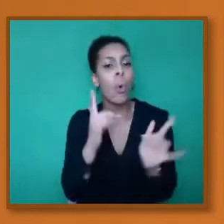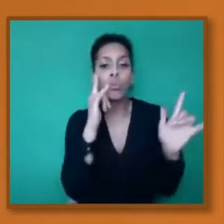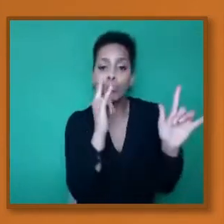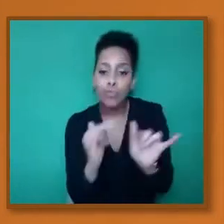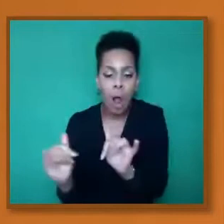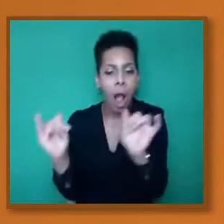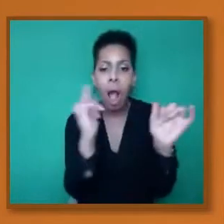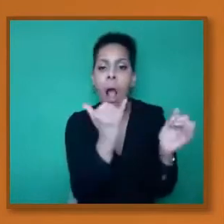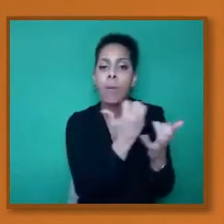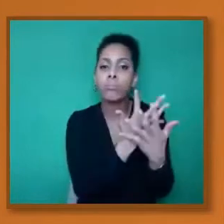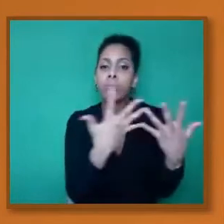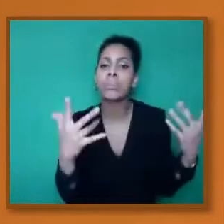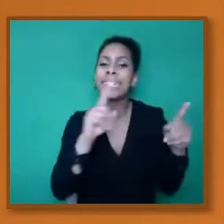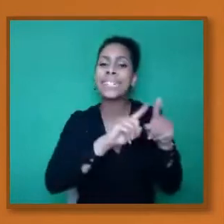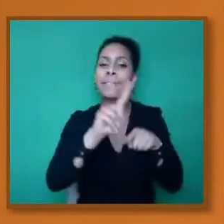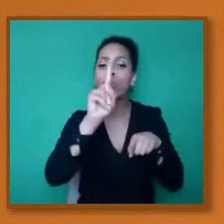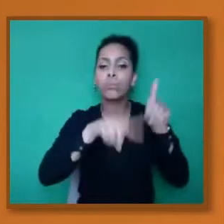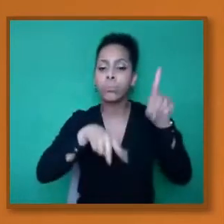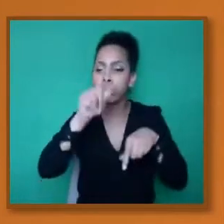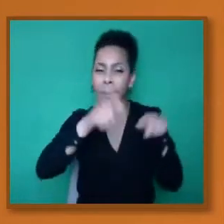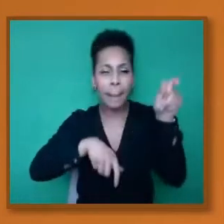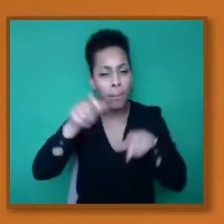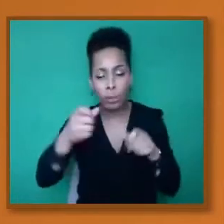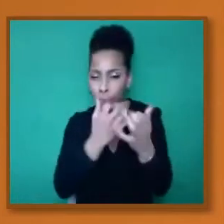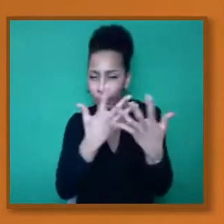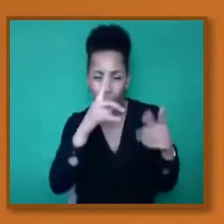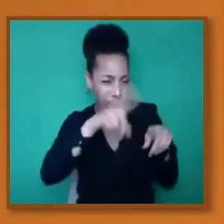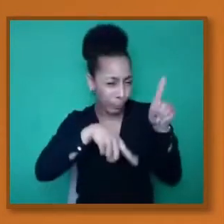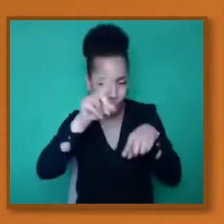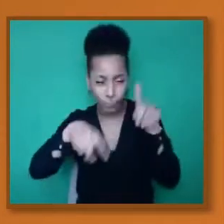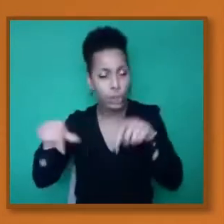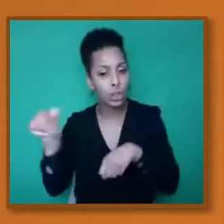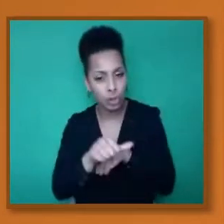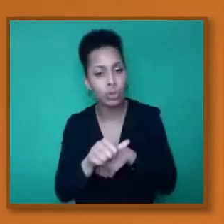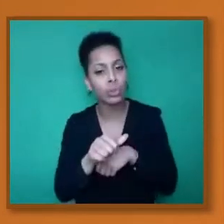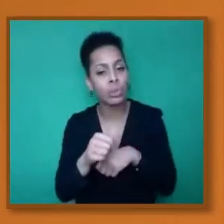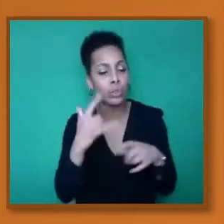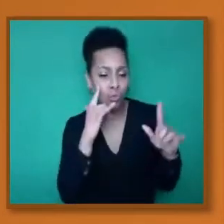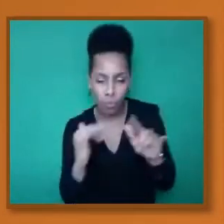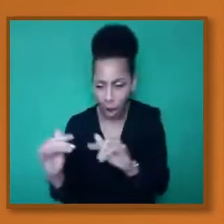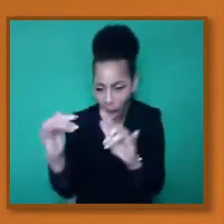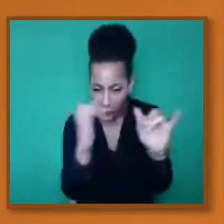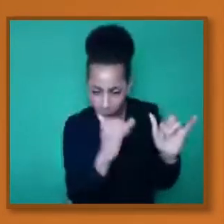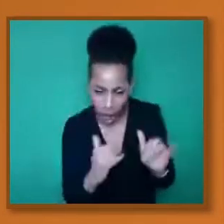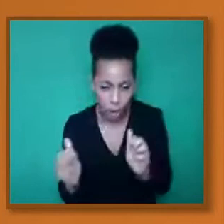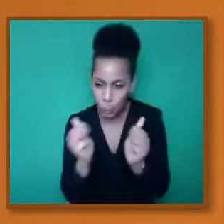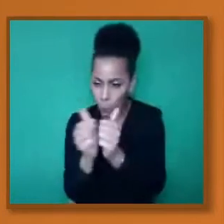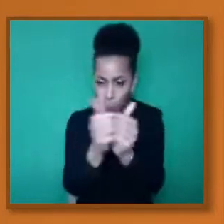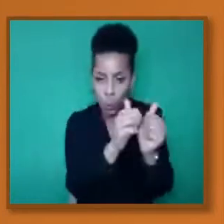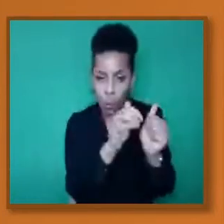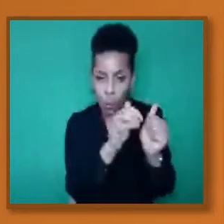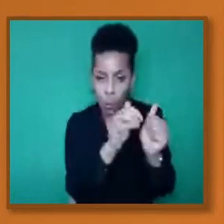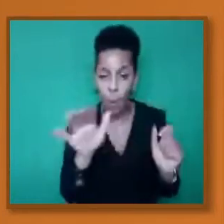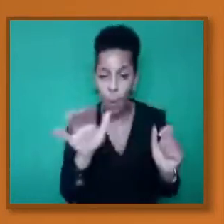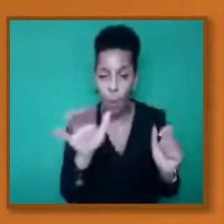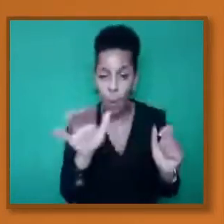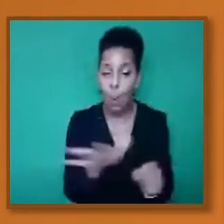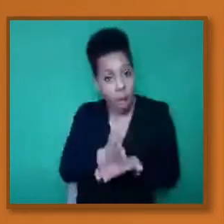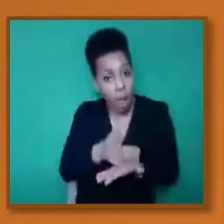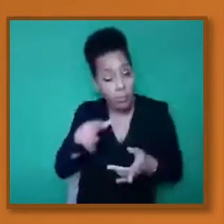used on a wide, diverse population. And in fact, the clinical trials started from the age of 18 all the way up to